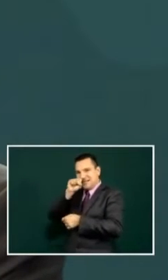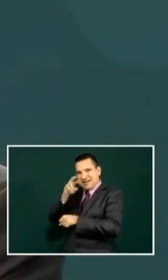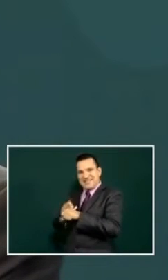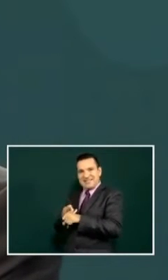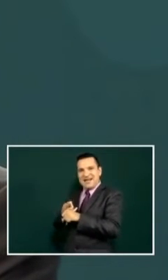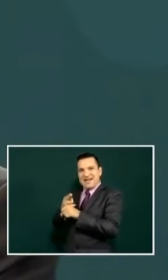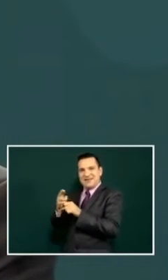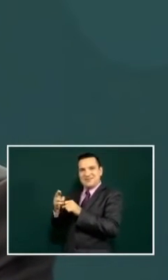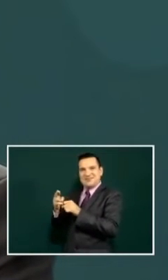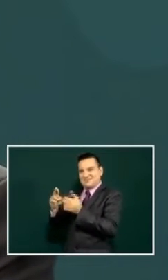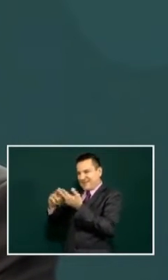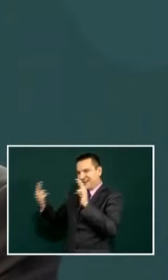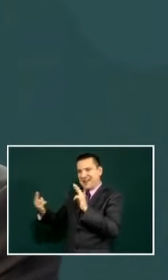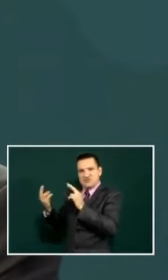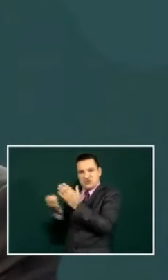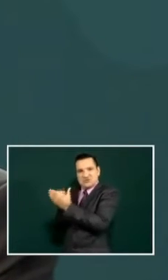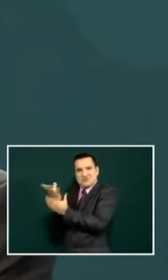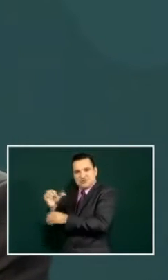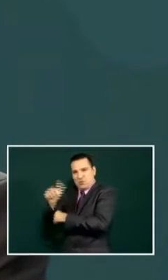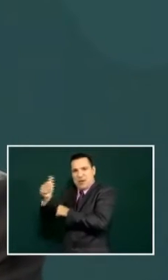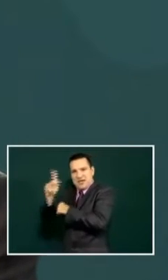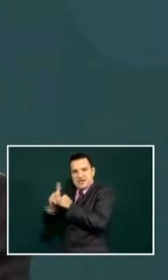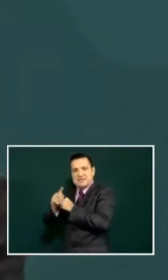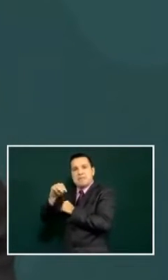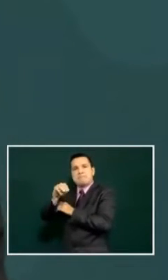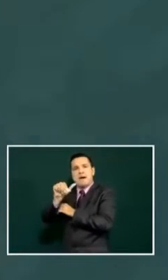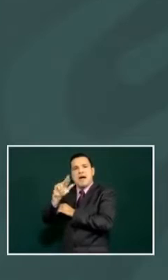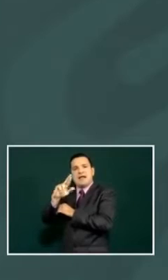secretary of external relations